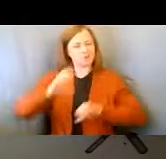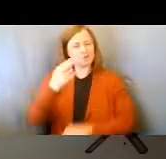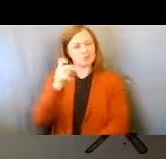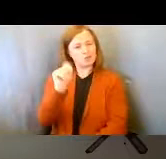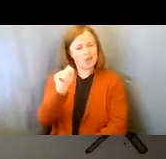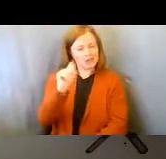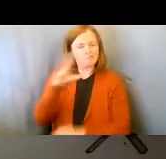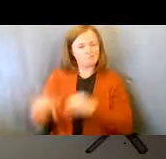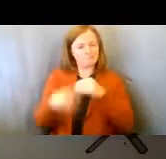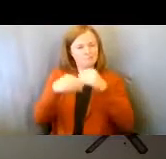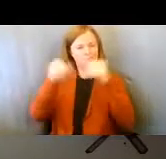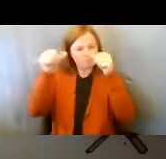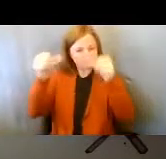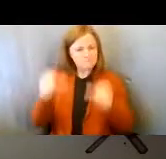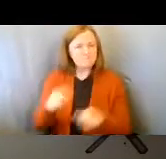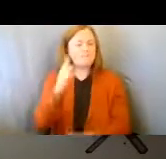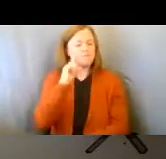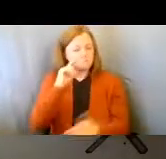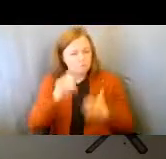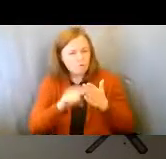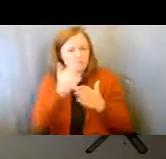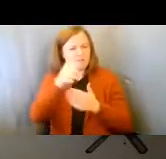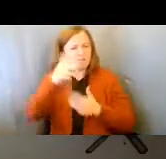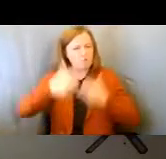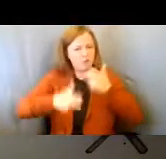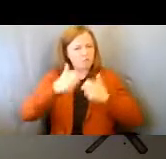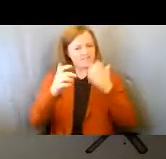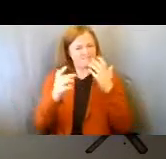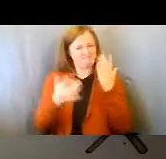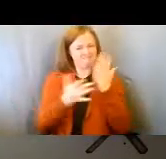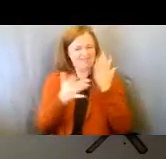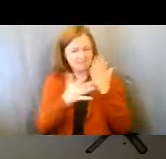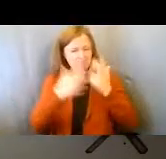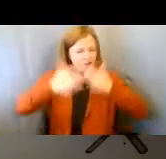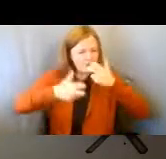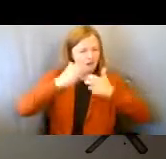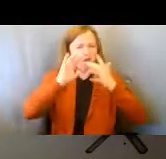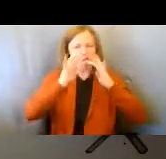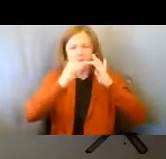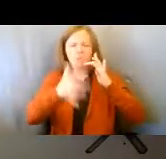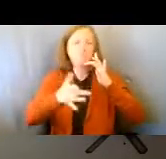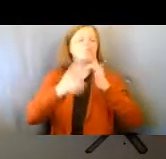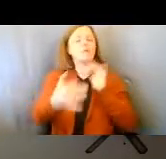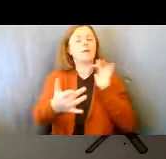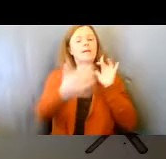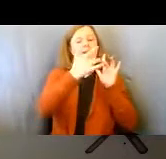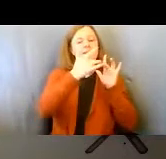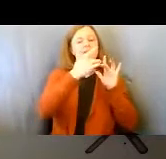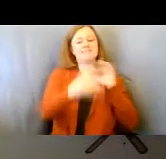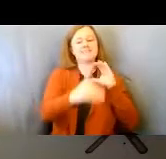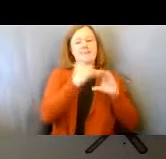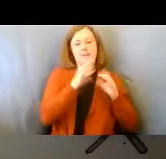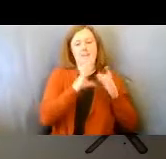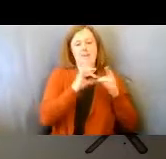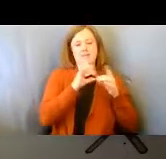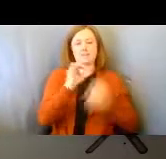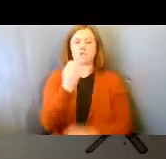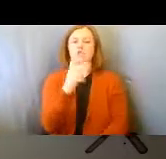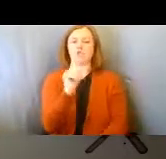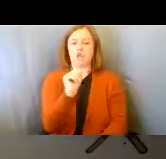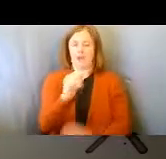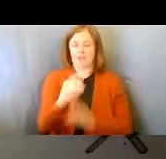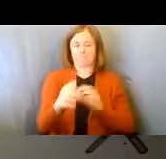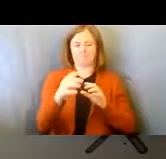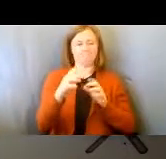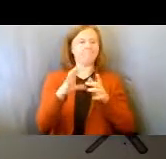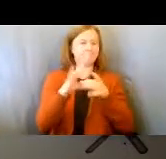If you encounter any technical difficulties and need support, please contact our team by sending a message in the chat box to myself